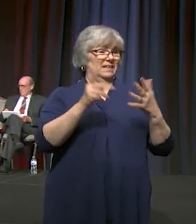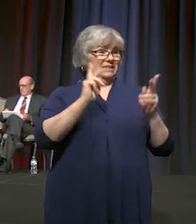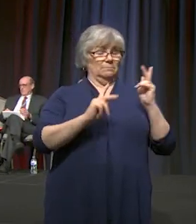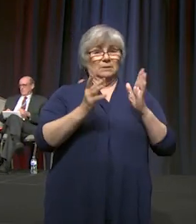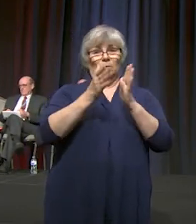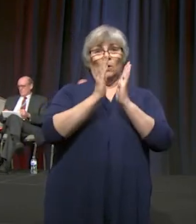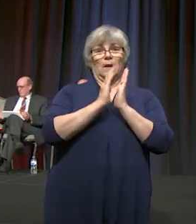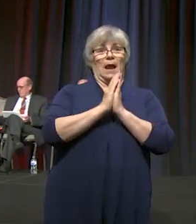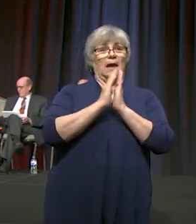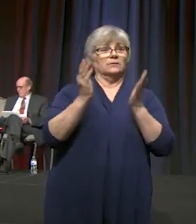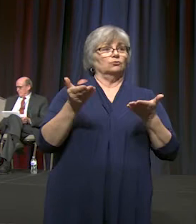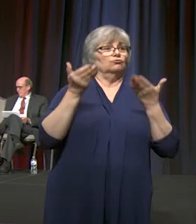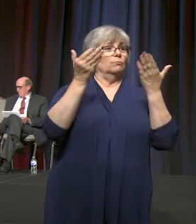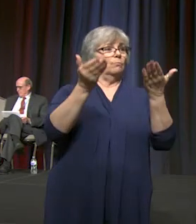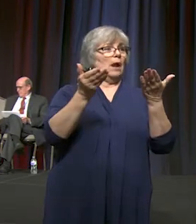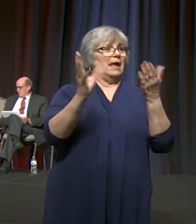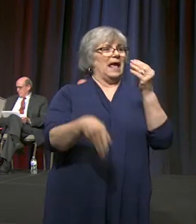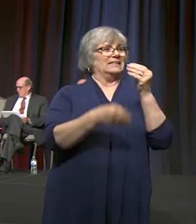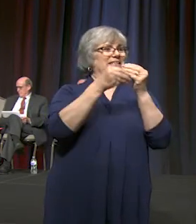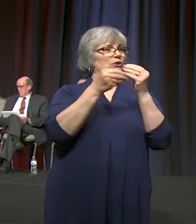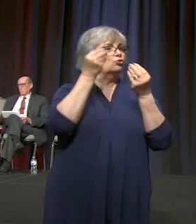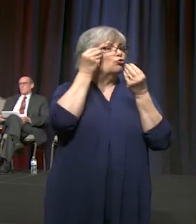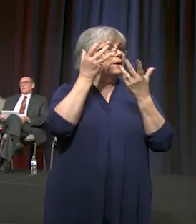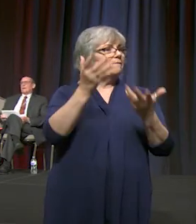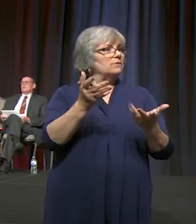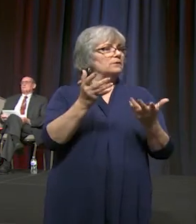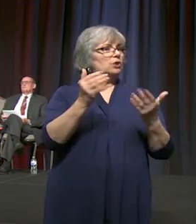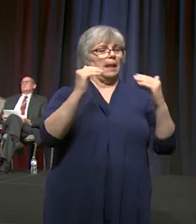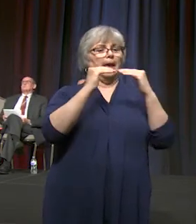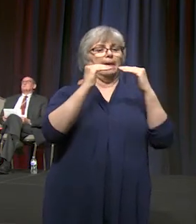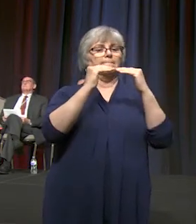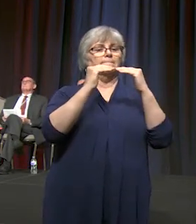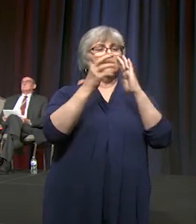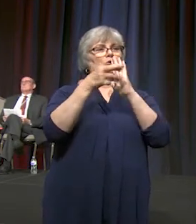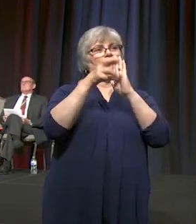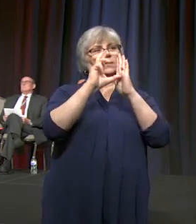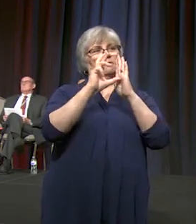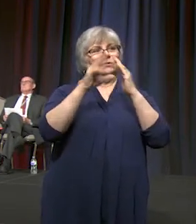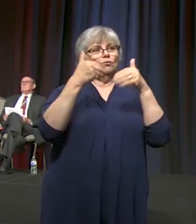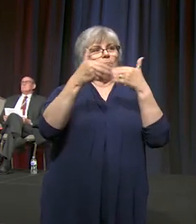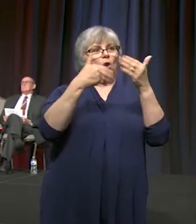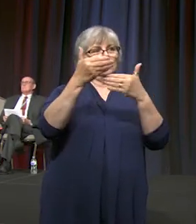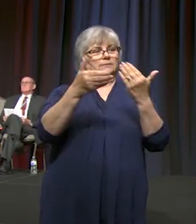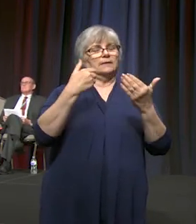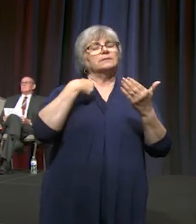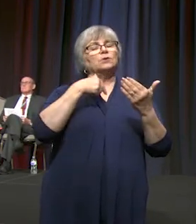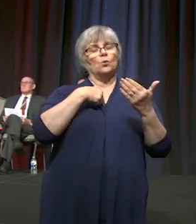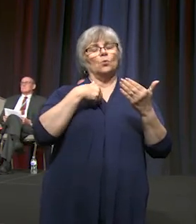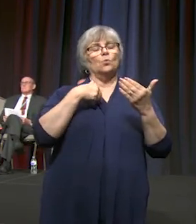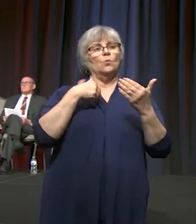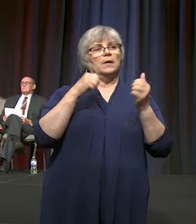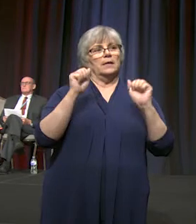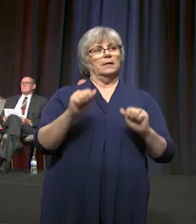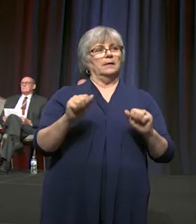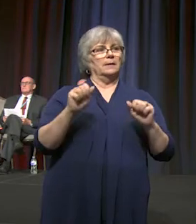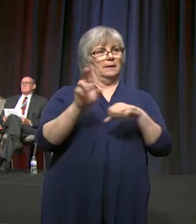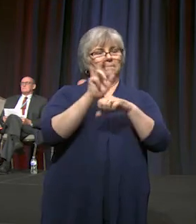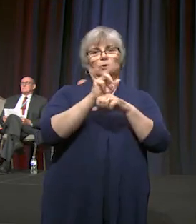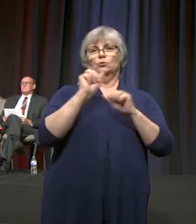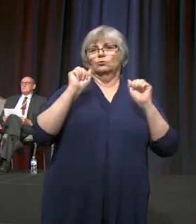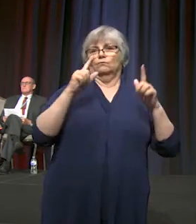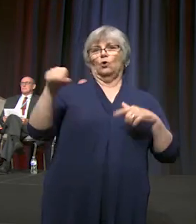provide additional information. There's a peer review process so that we're available to all of you,